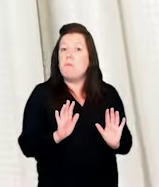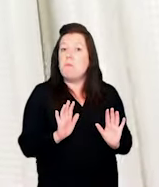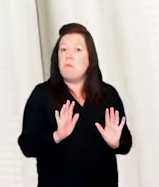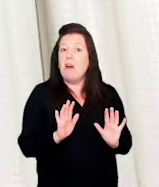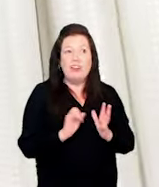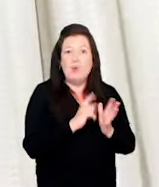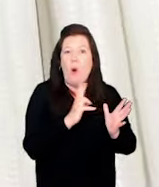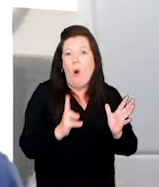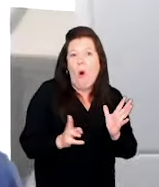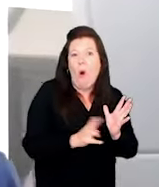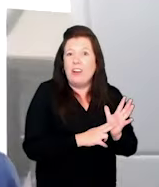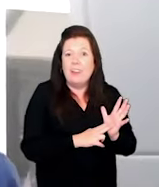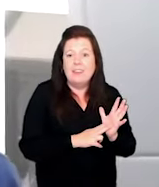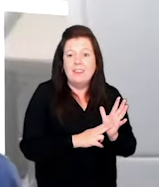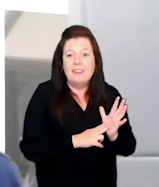Sean!